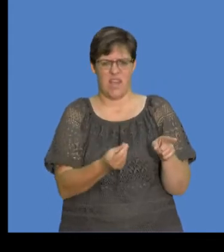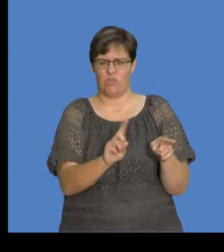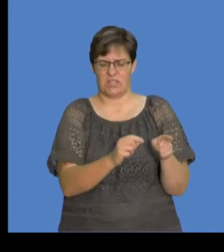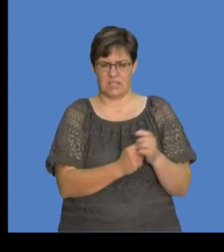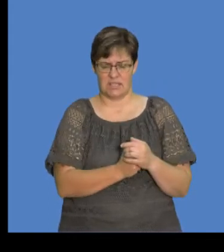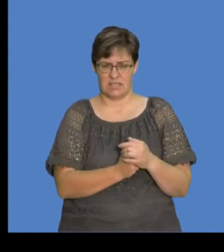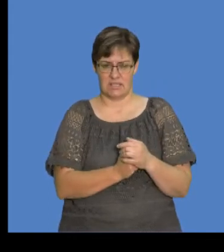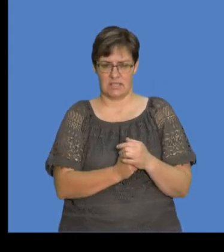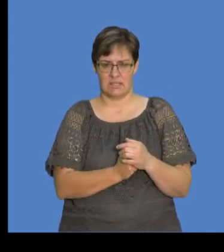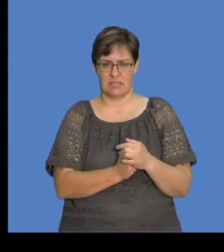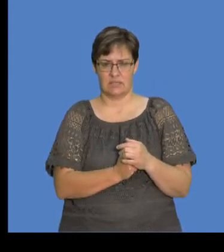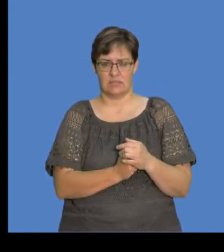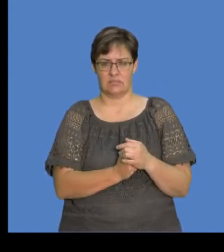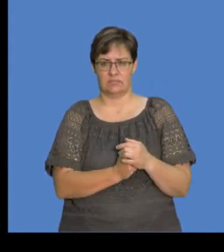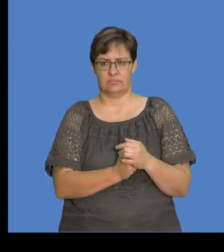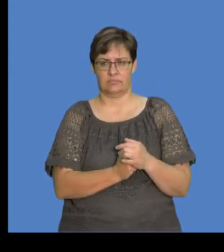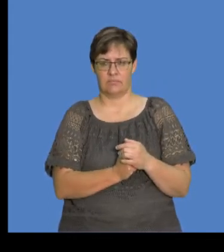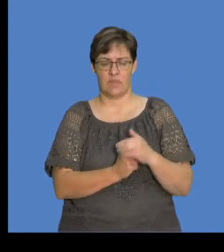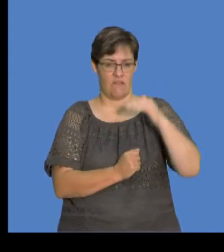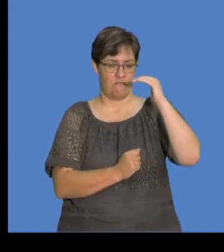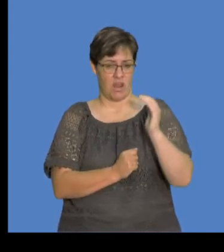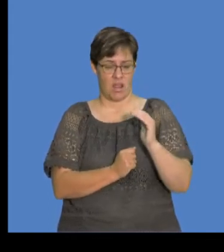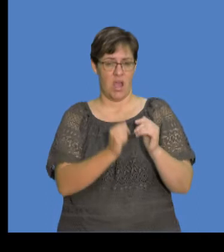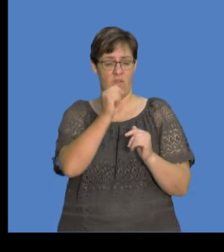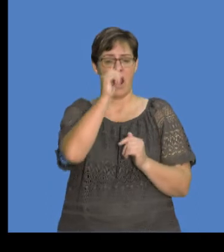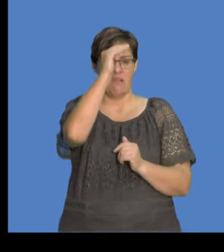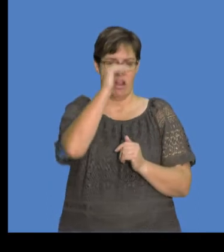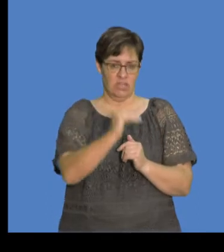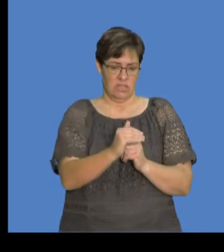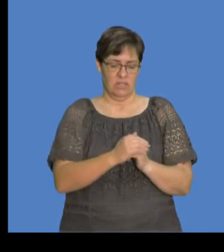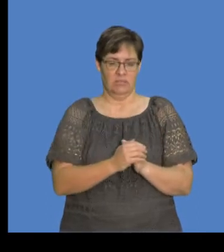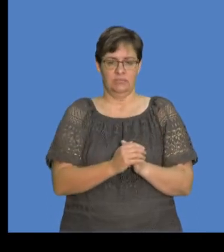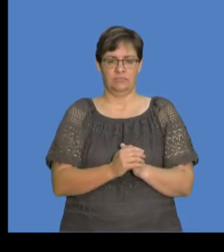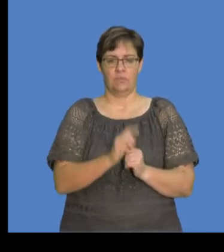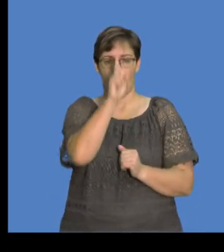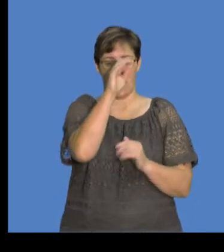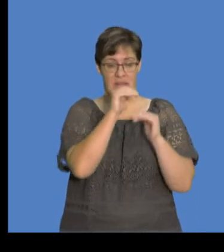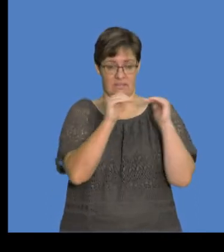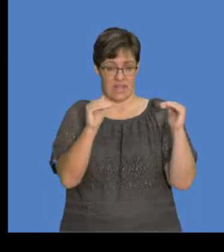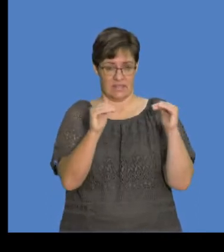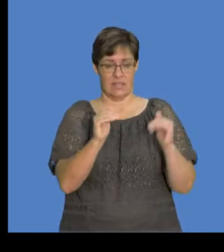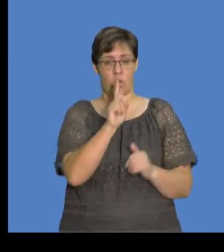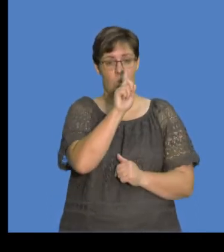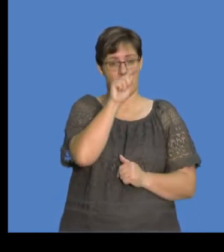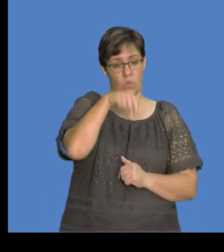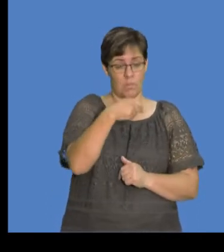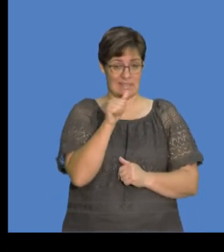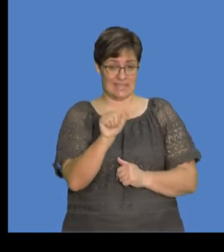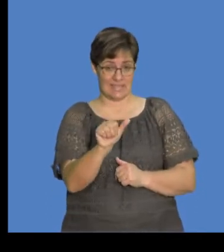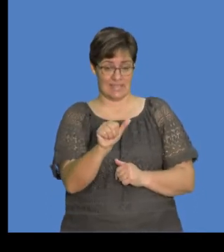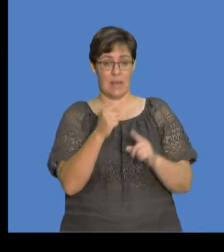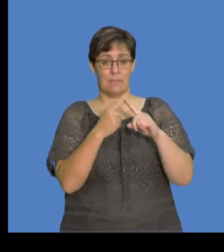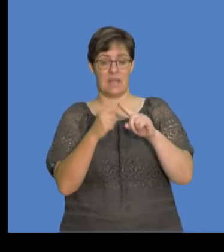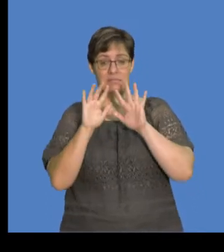what do we have? We've got, okay, we put the fraction there because that's what it is. 1 divided by 1